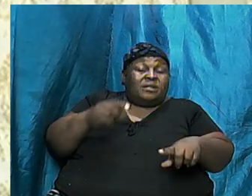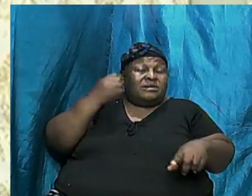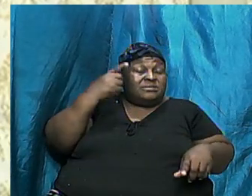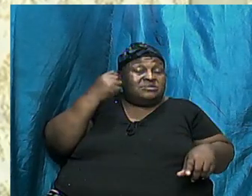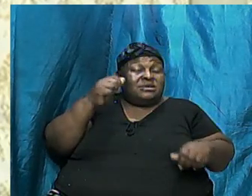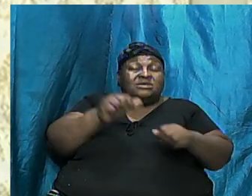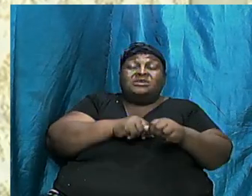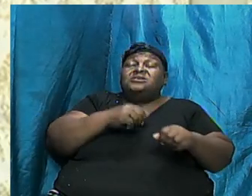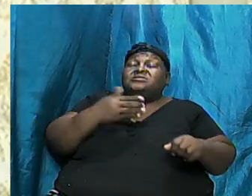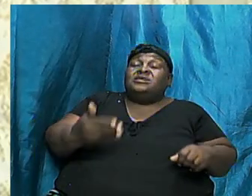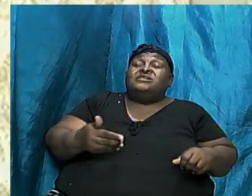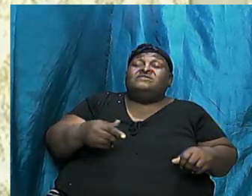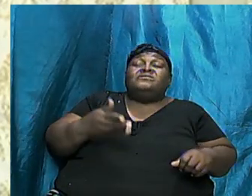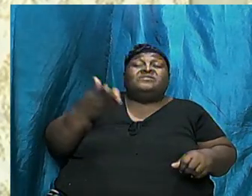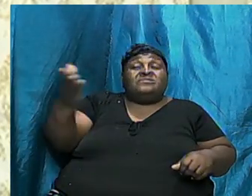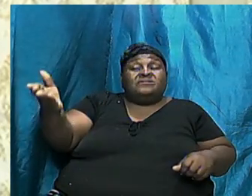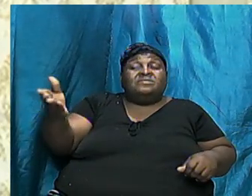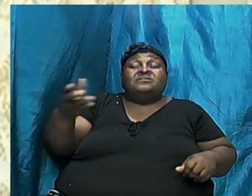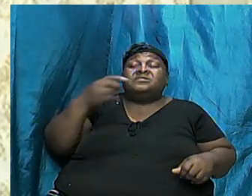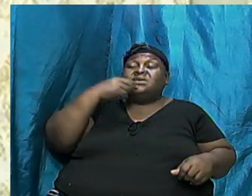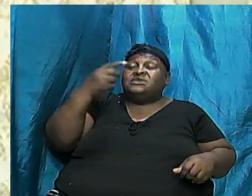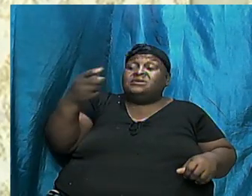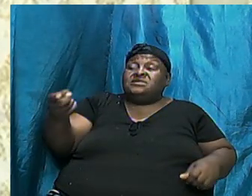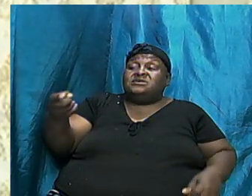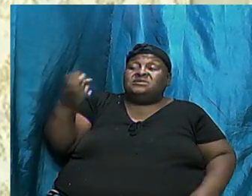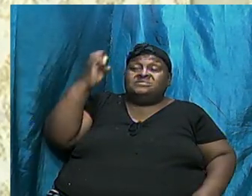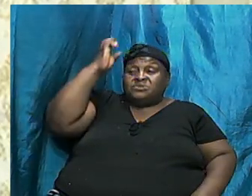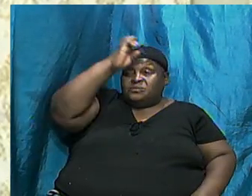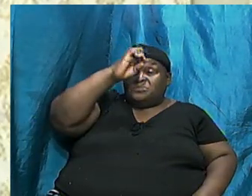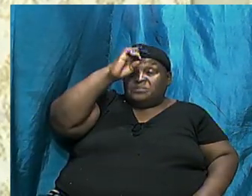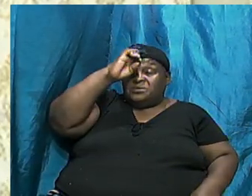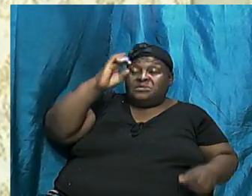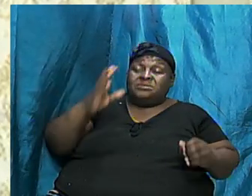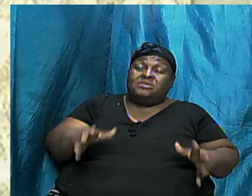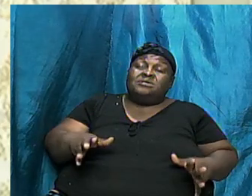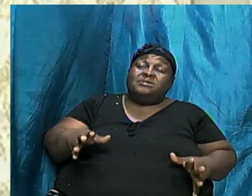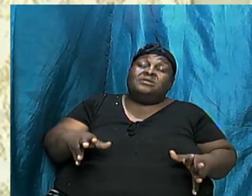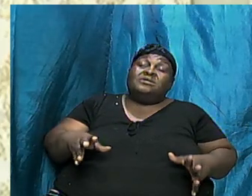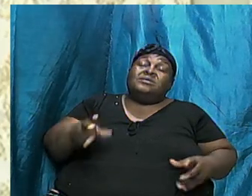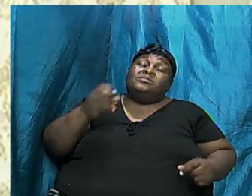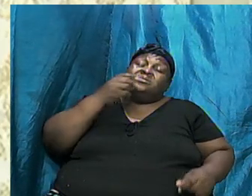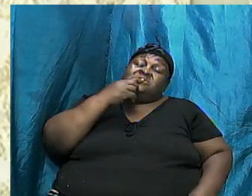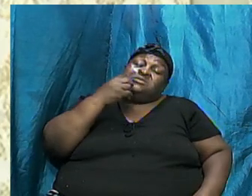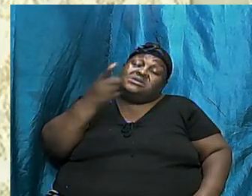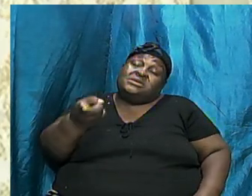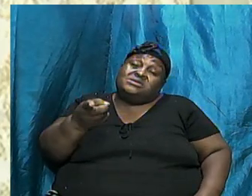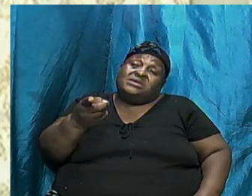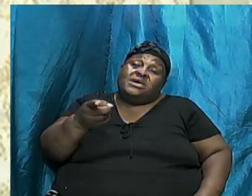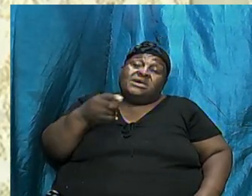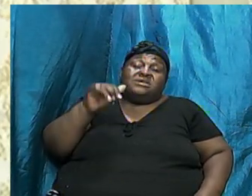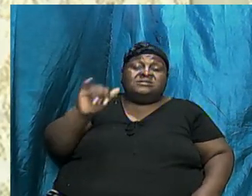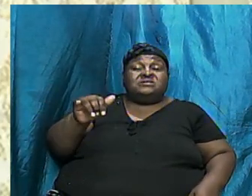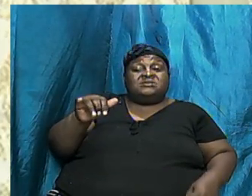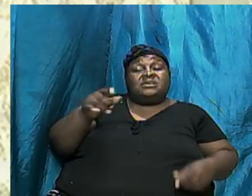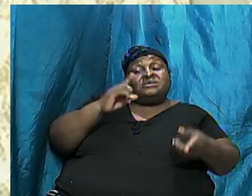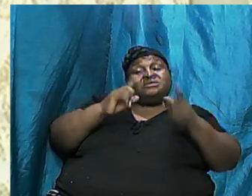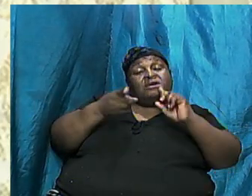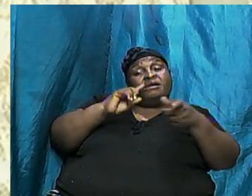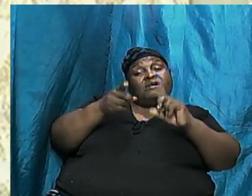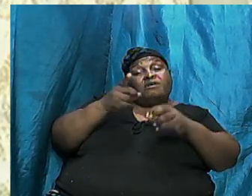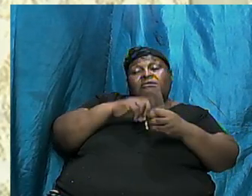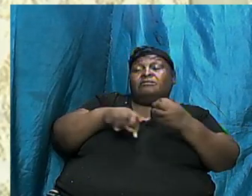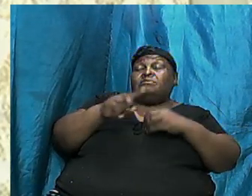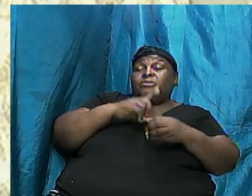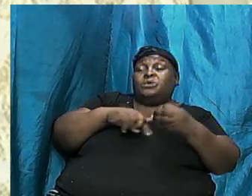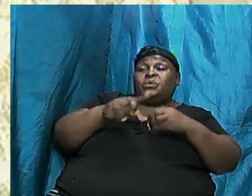They Were Able To Describe And To Still Discuss And To Still Make